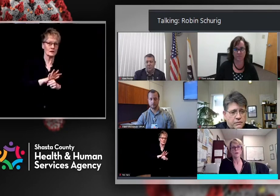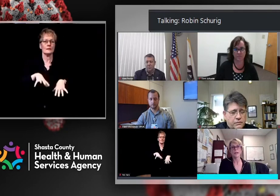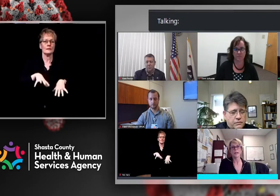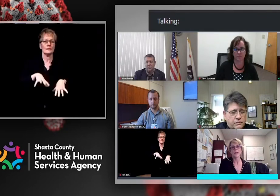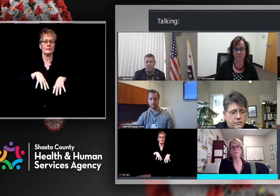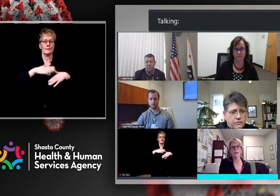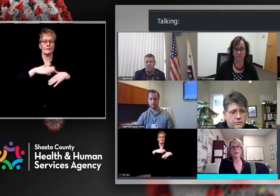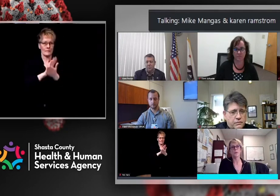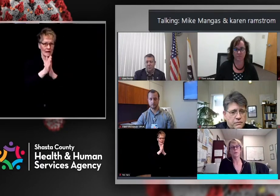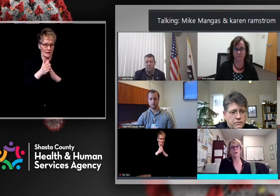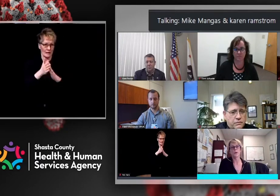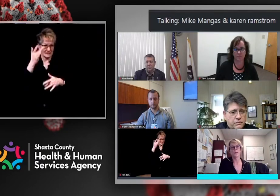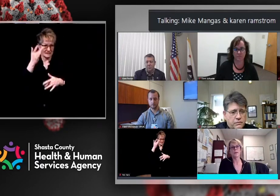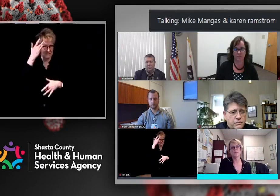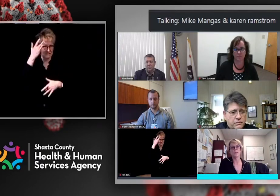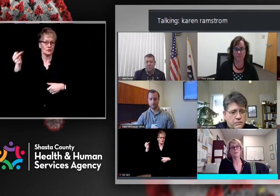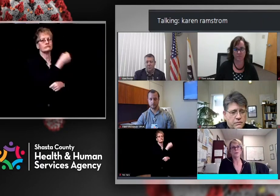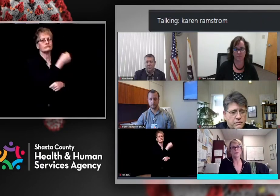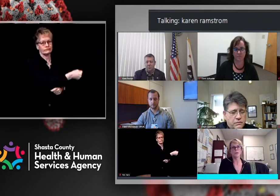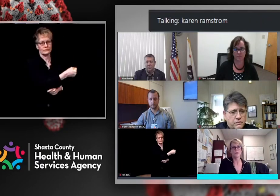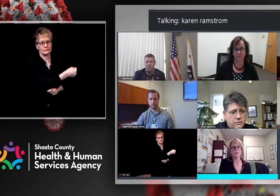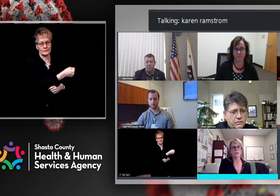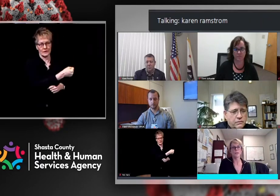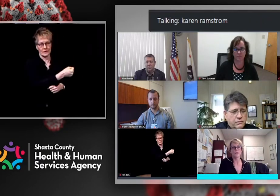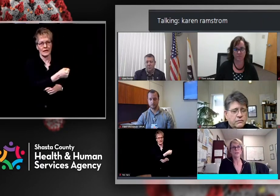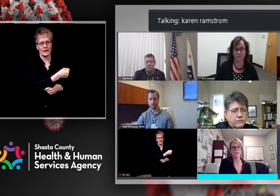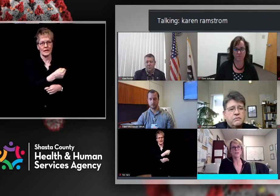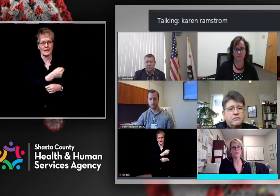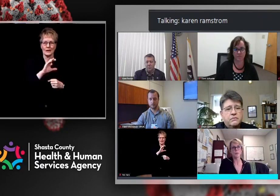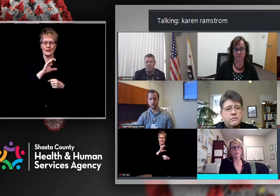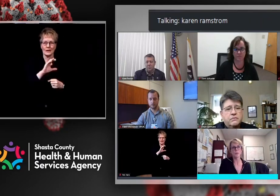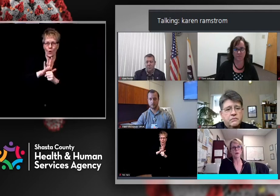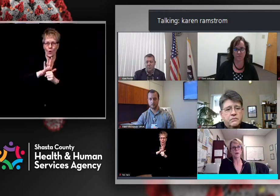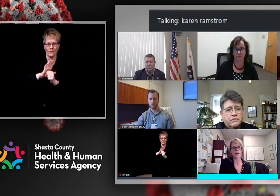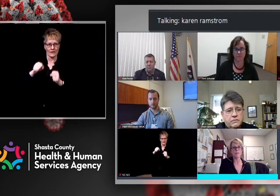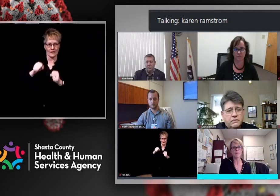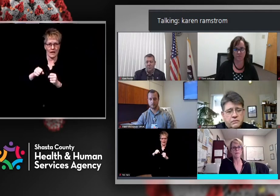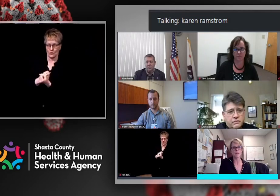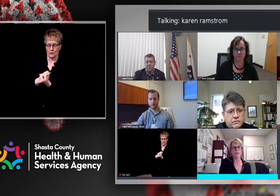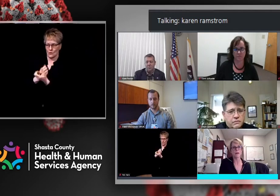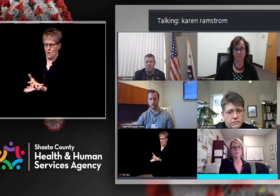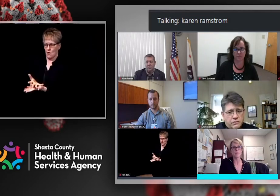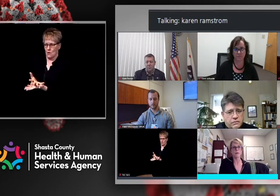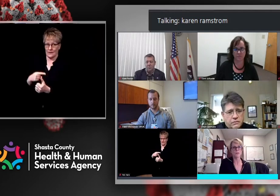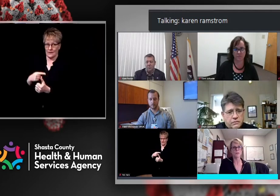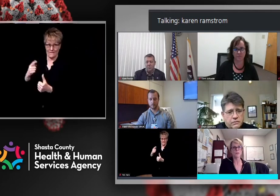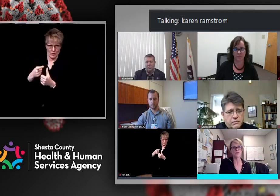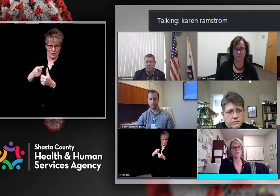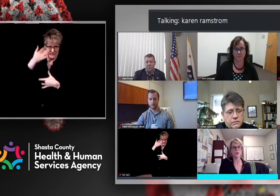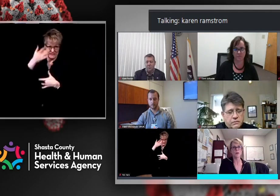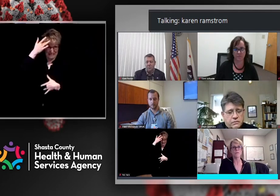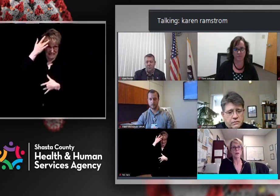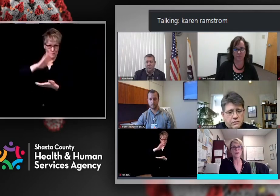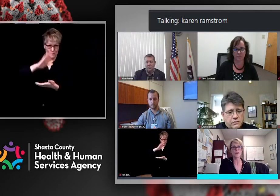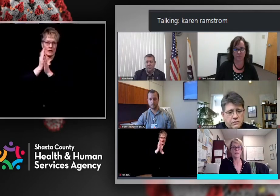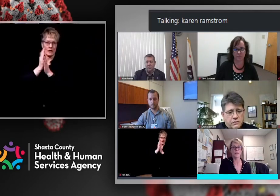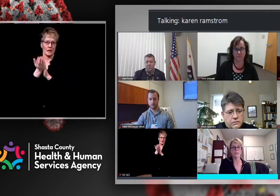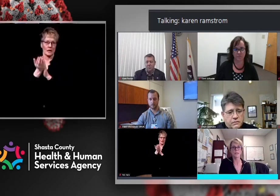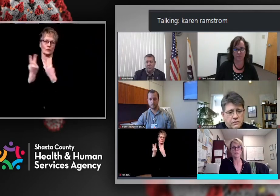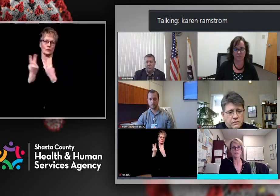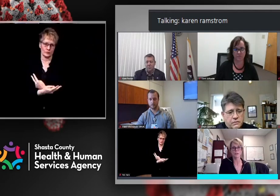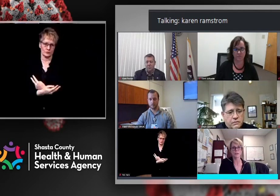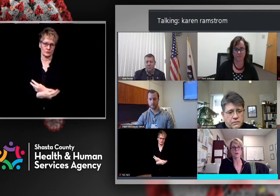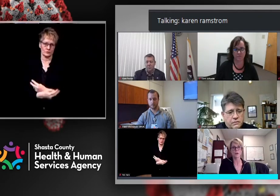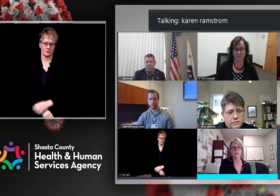Right. And we have to remember too, that the conditions that the people have that are hospitalized are very common